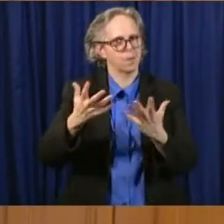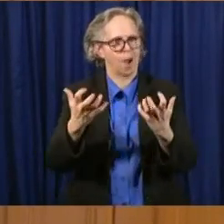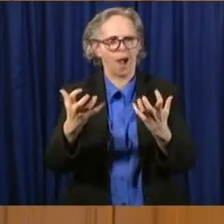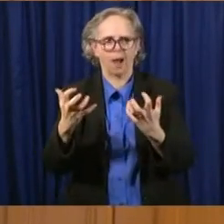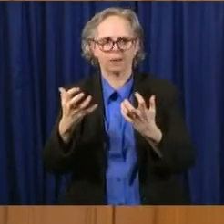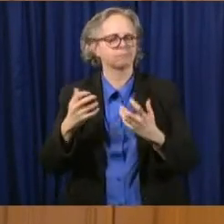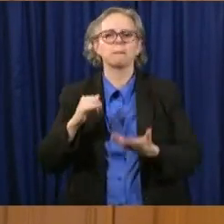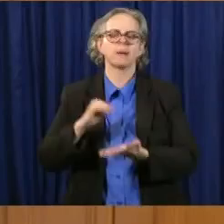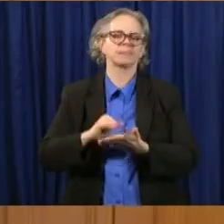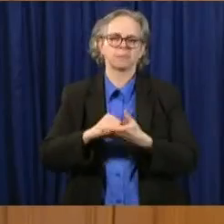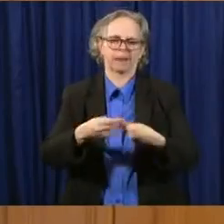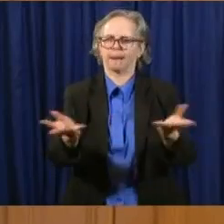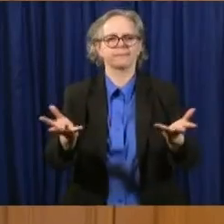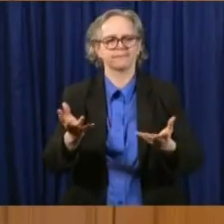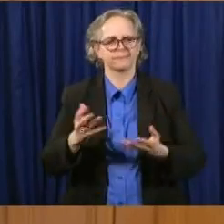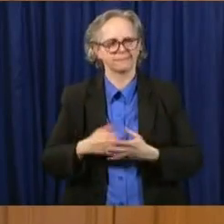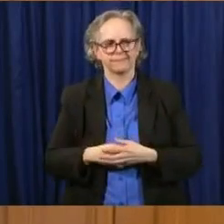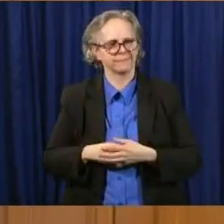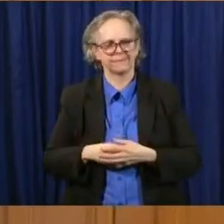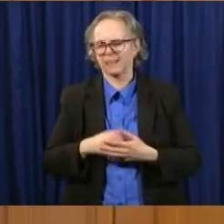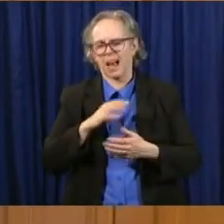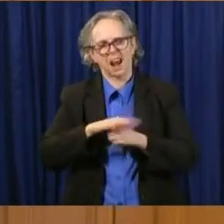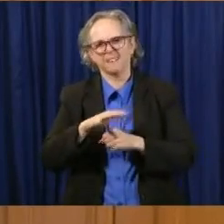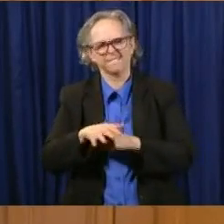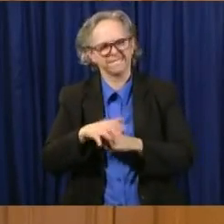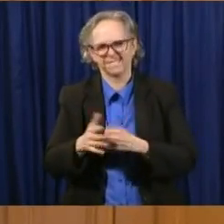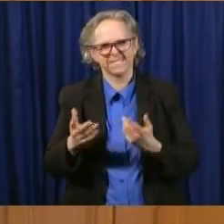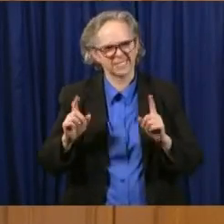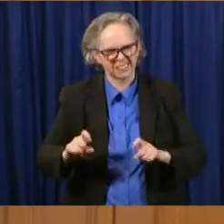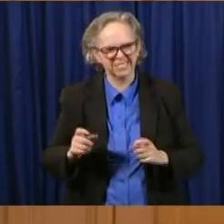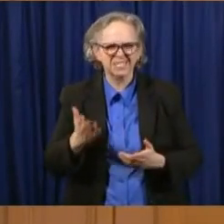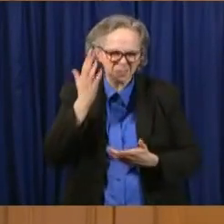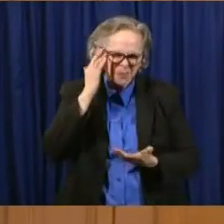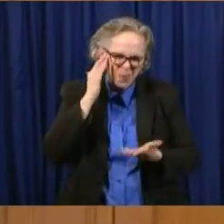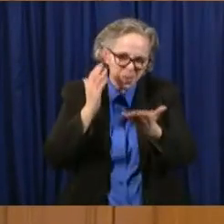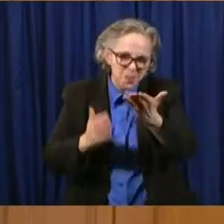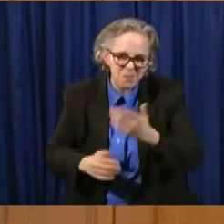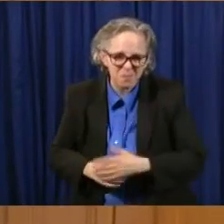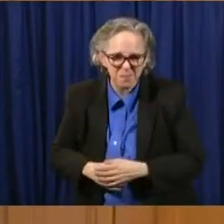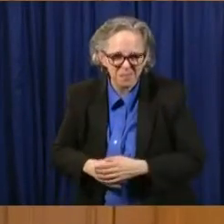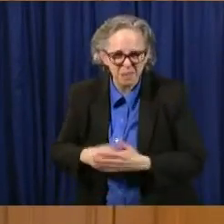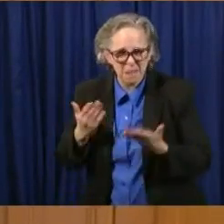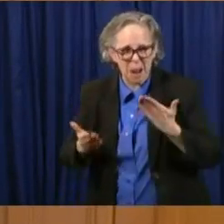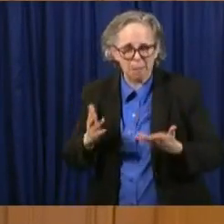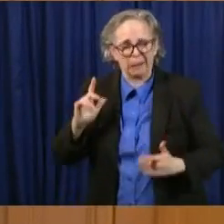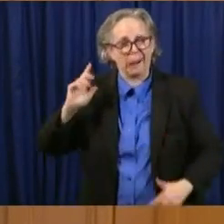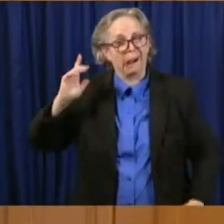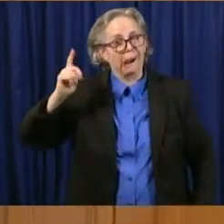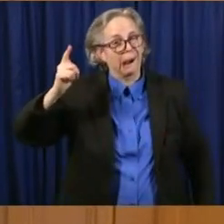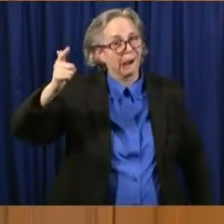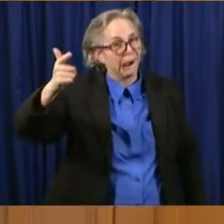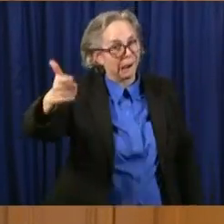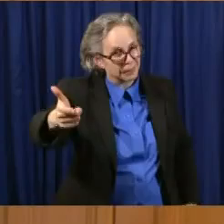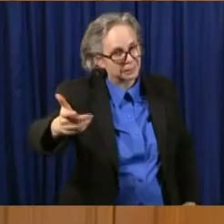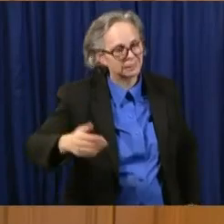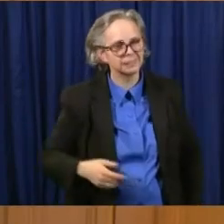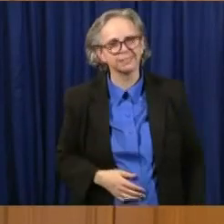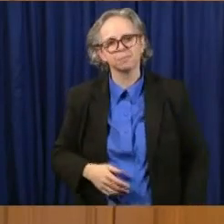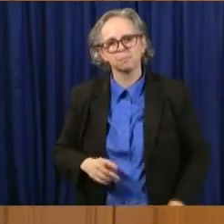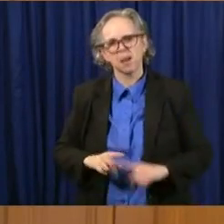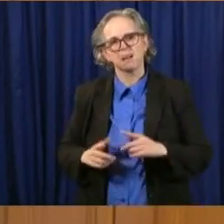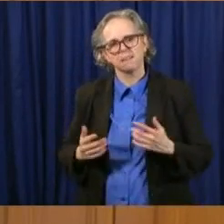to test everyone. And we know that that is a far off reality for us to have that much test. So, this gives us,